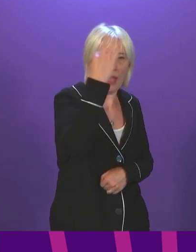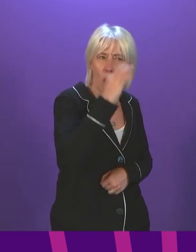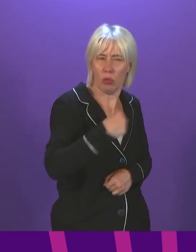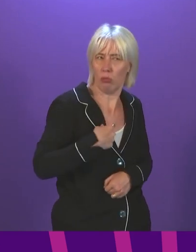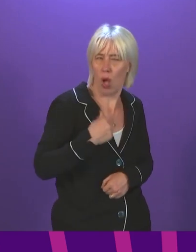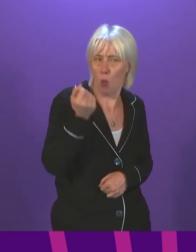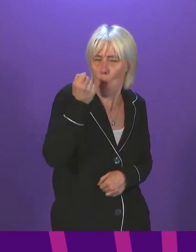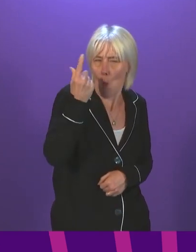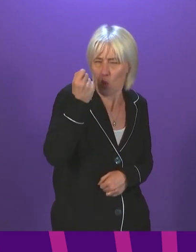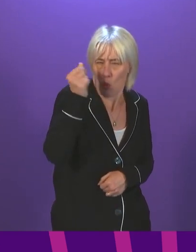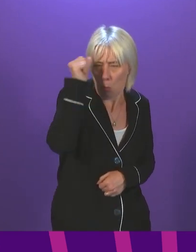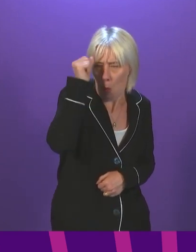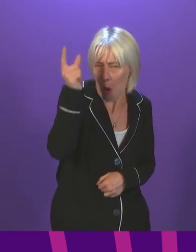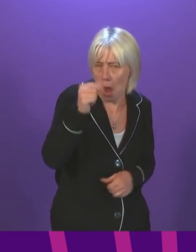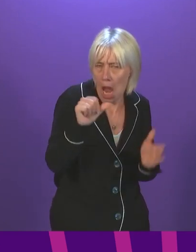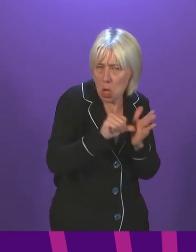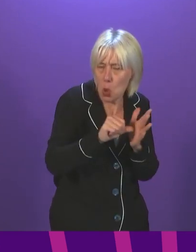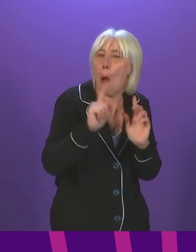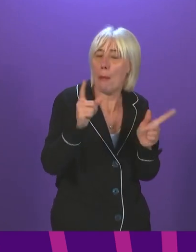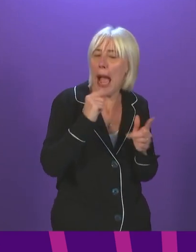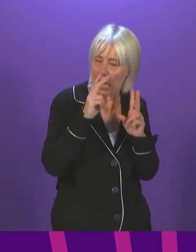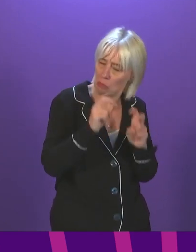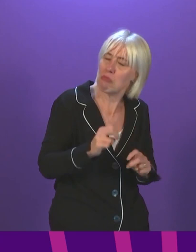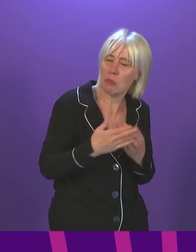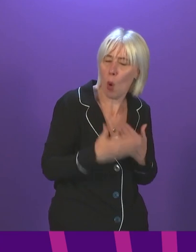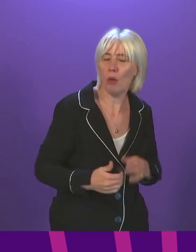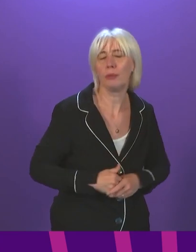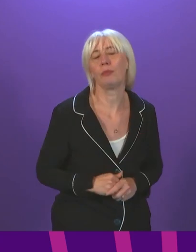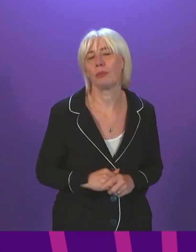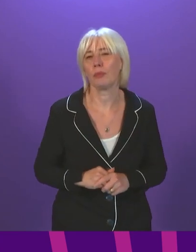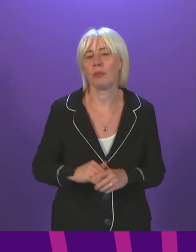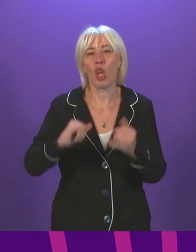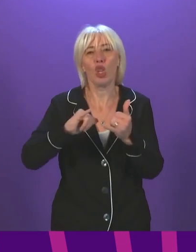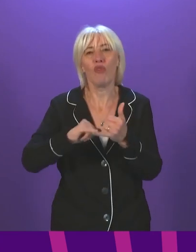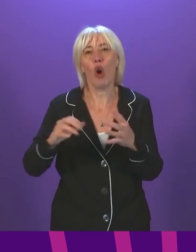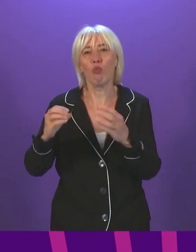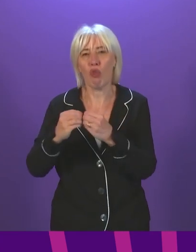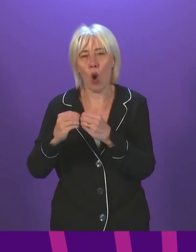an issue, I will undertake to investigate it. Siobhan Brown to be followed by Russell Finlay.